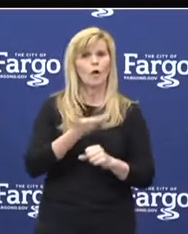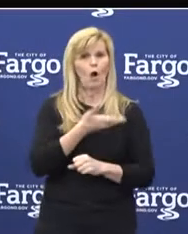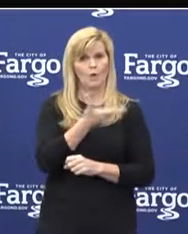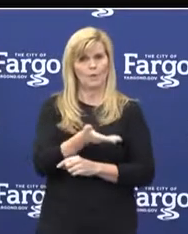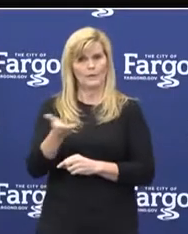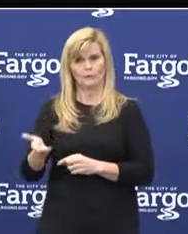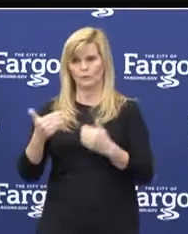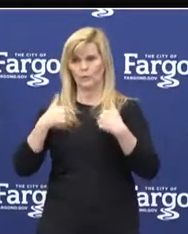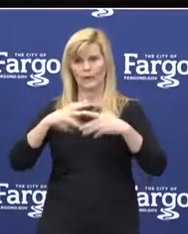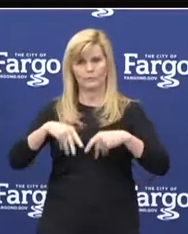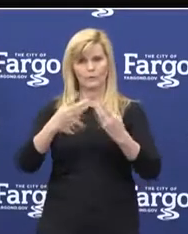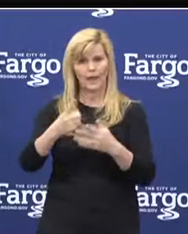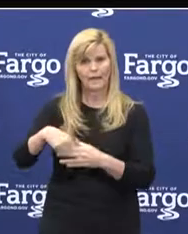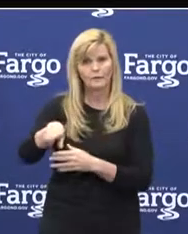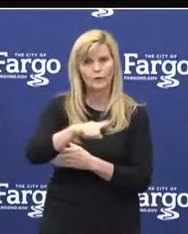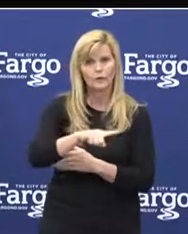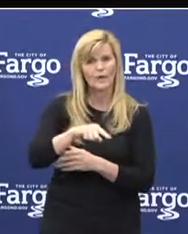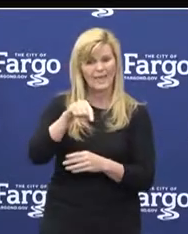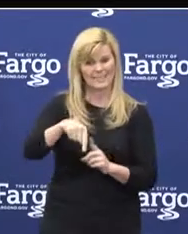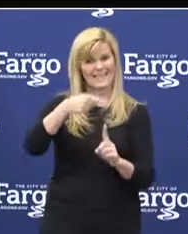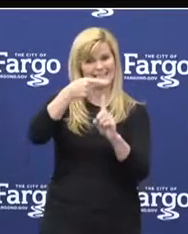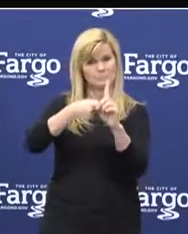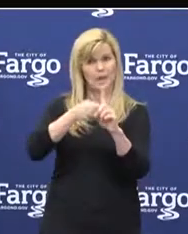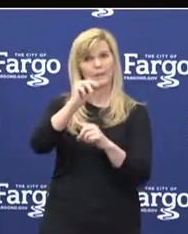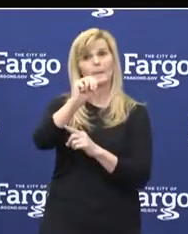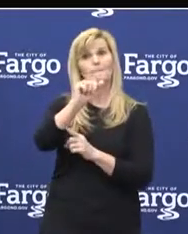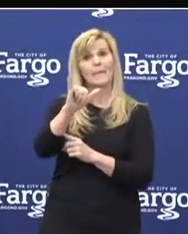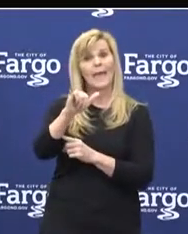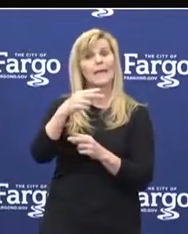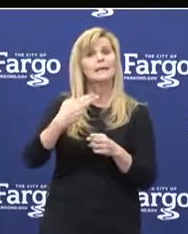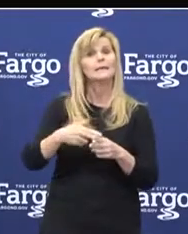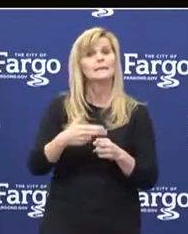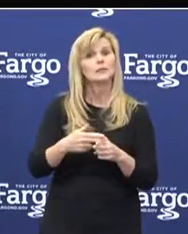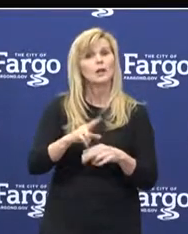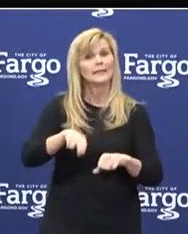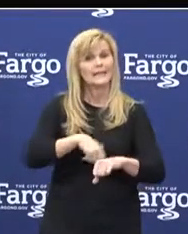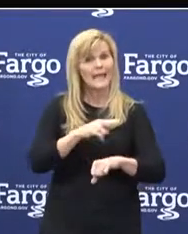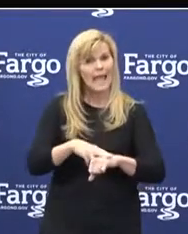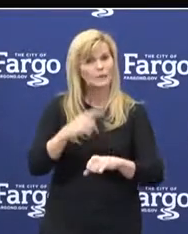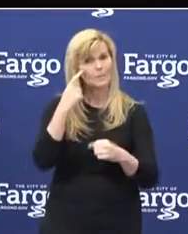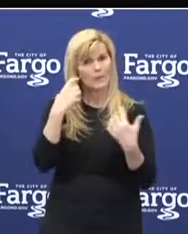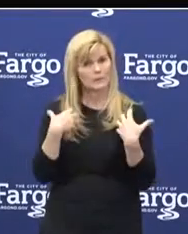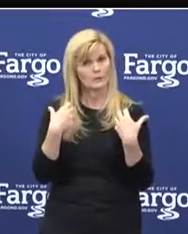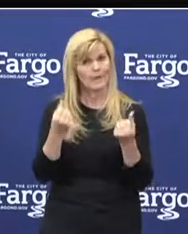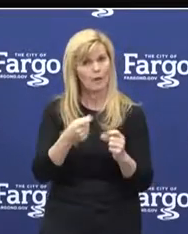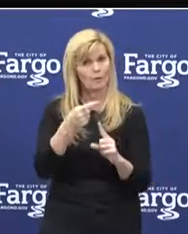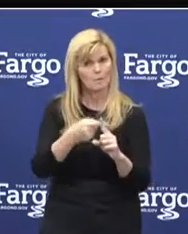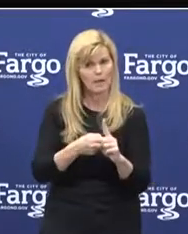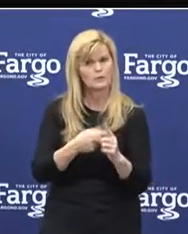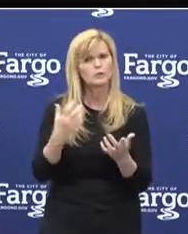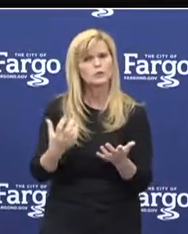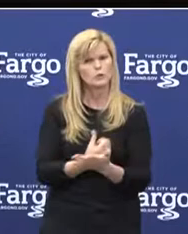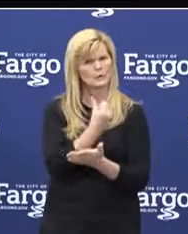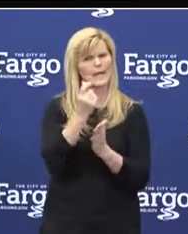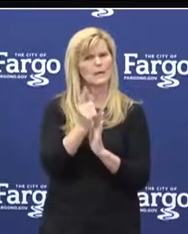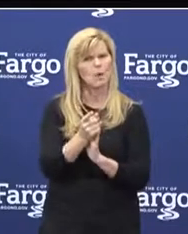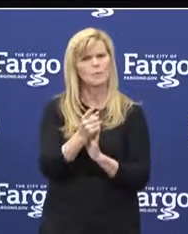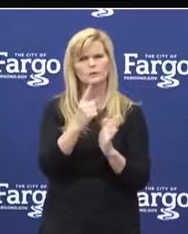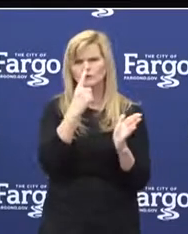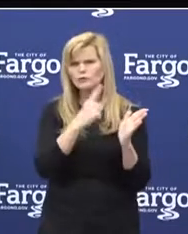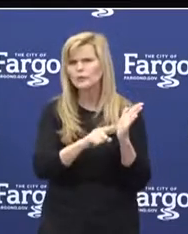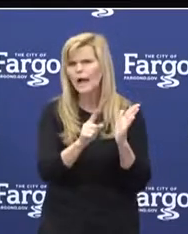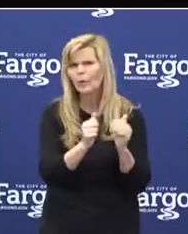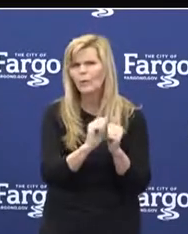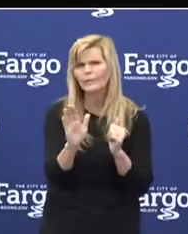community. May is National Mental Health Month, so we're asking everyone just take a moment and check in